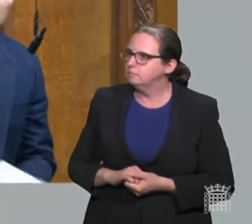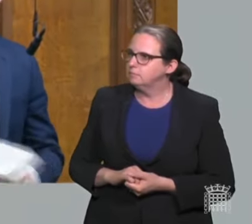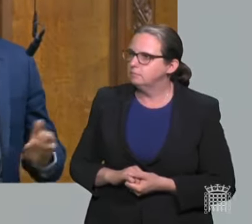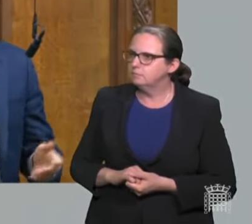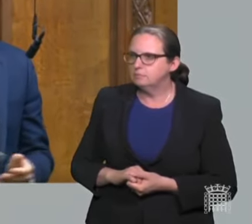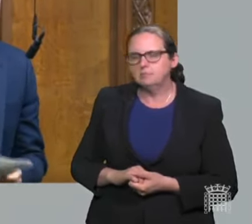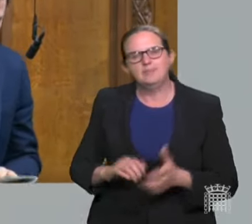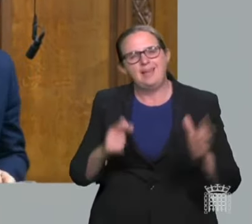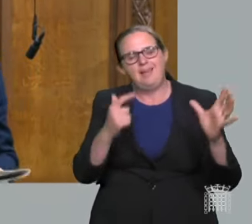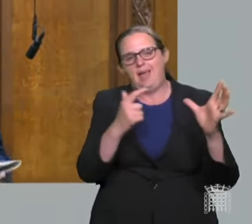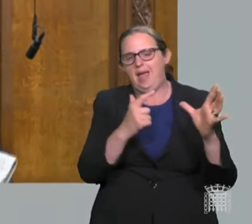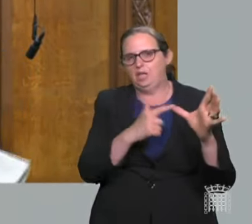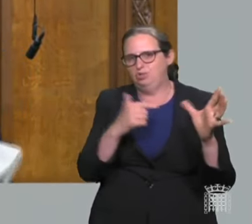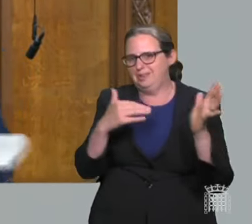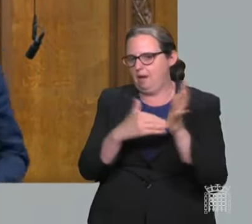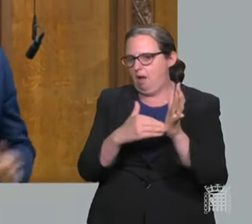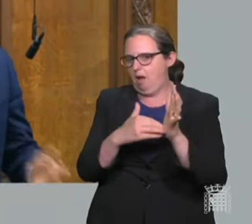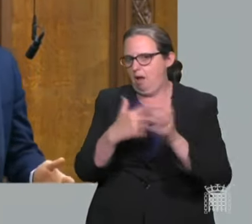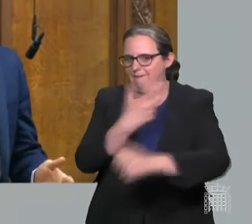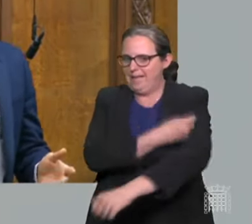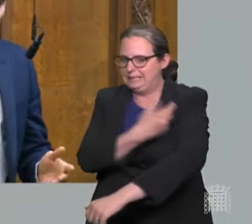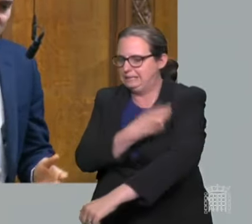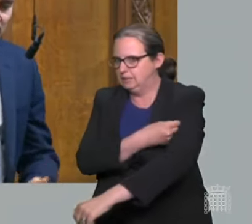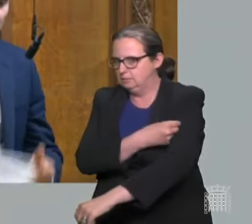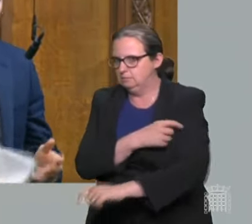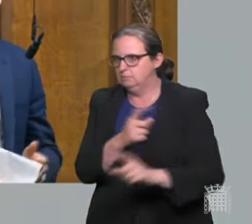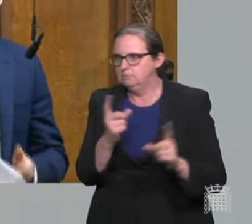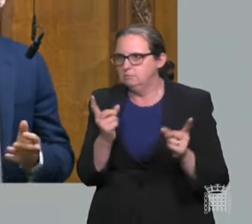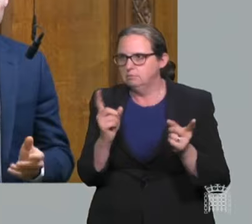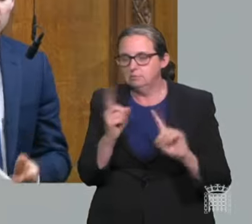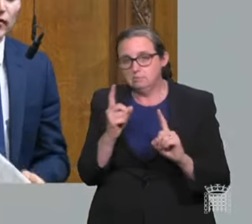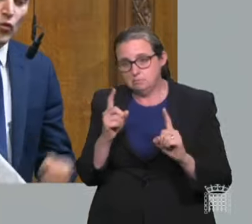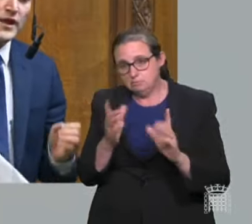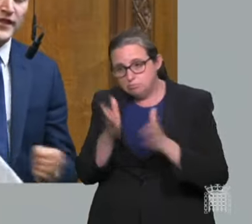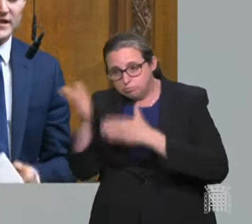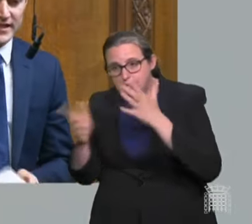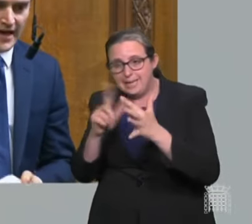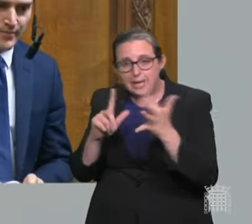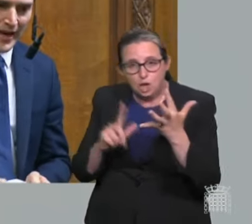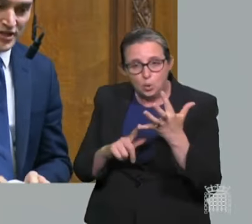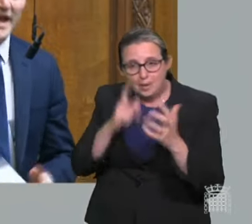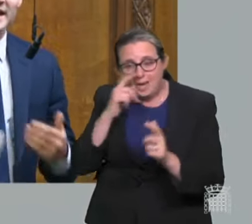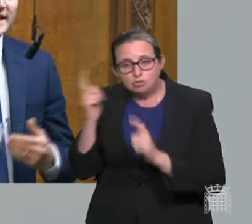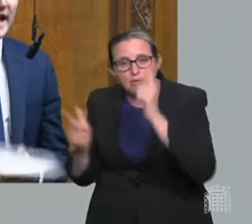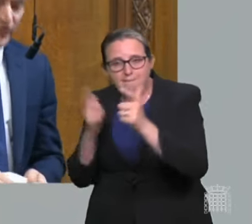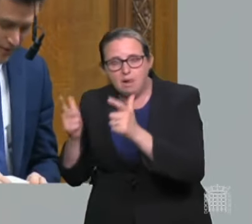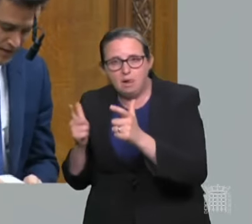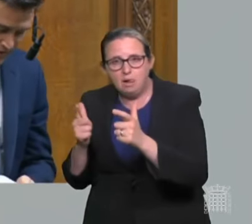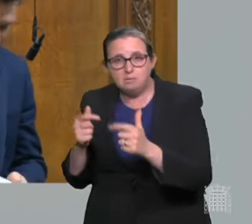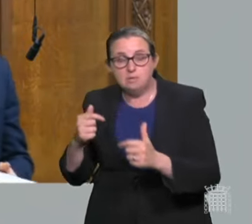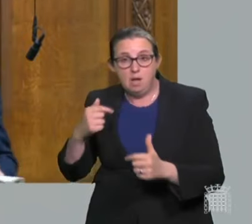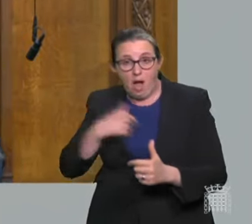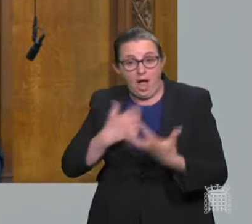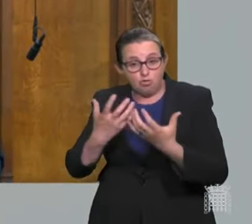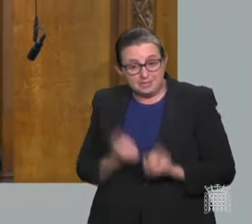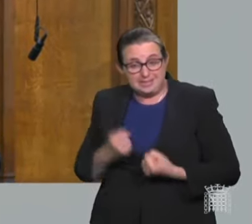people and the prospects of travelling to the EU. I must declare an interest. I've vaccinated many people with this batch and indeed had the batch